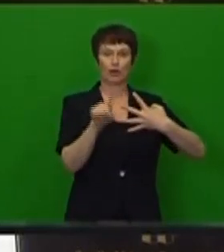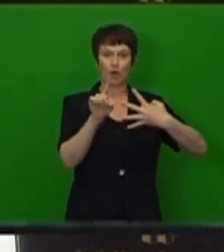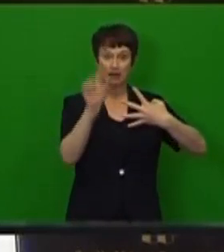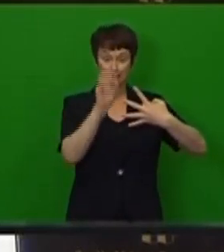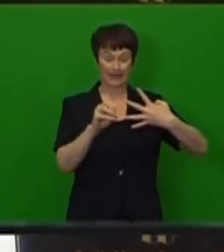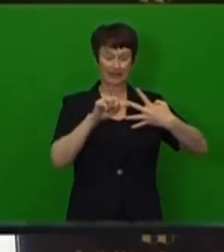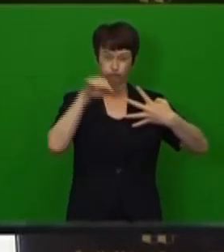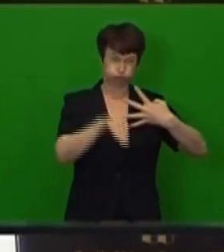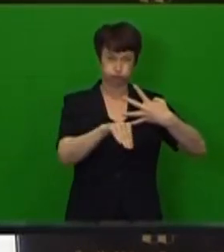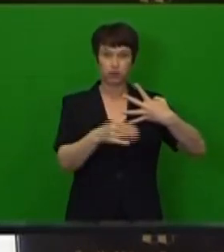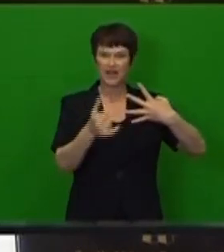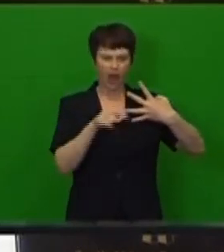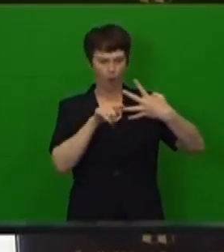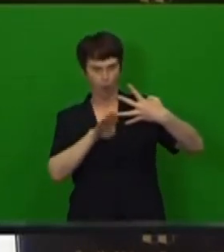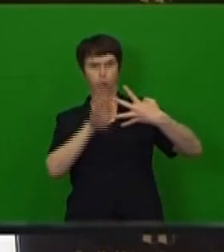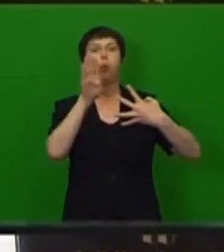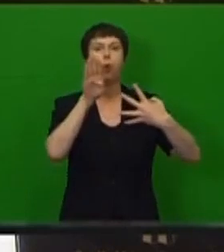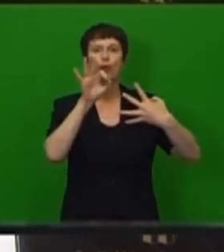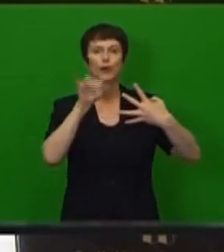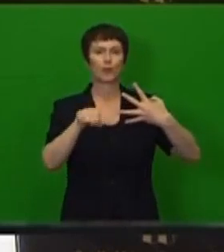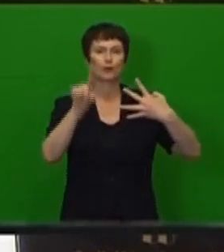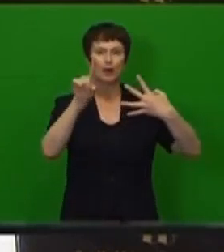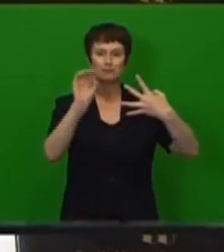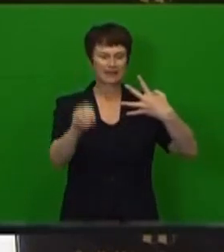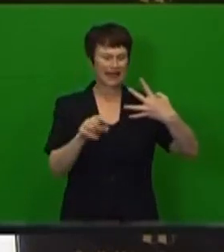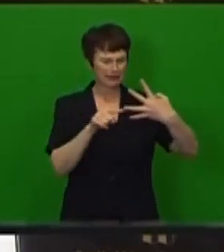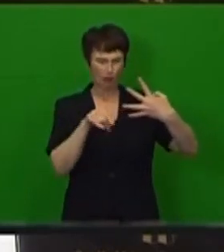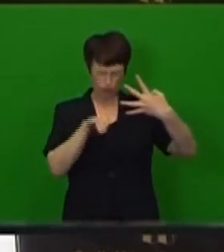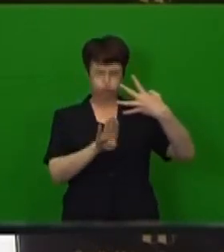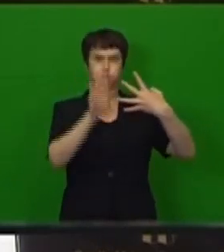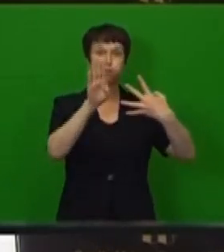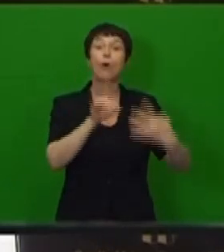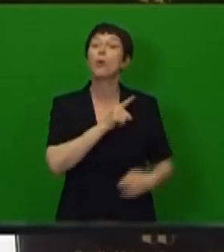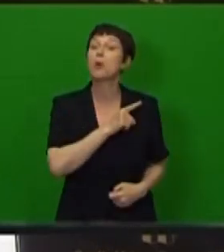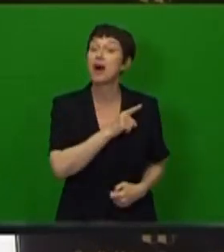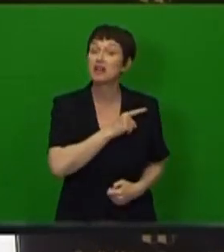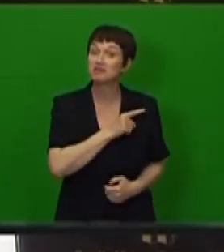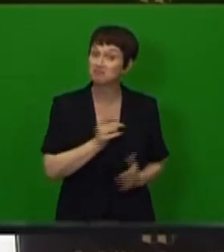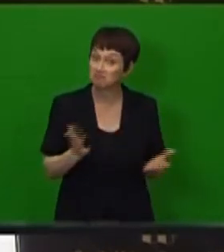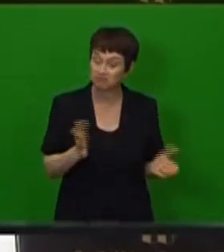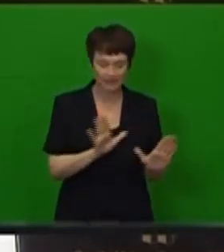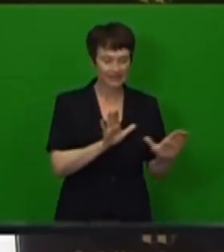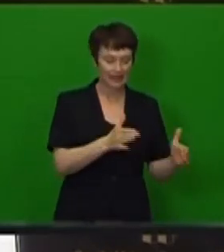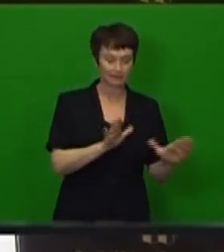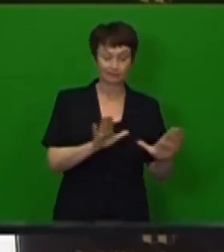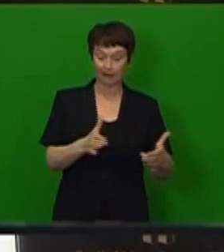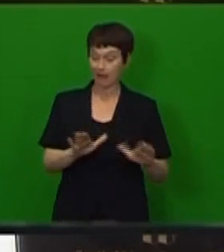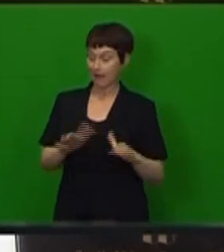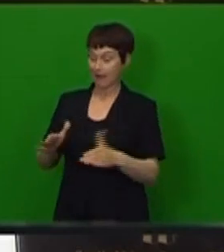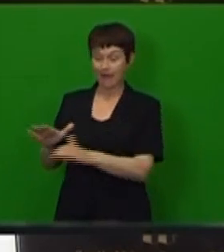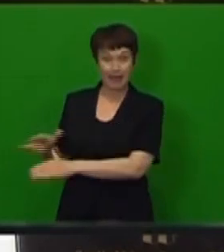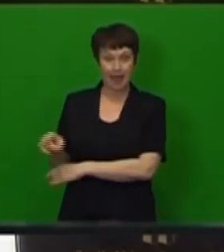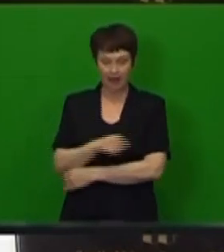The sharp quarterly rebound was caused by stronger output in nearly all sectors, including investment